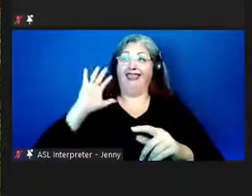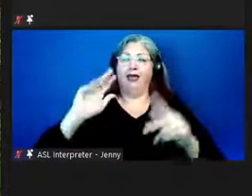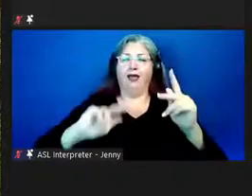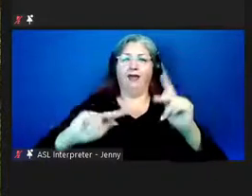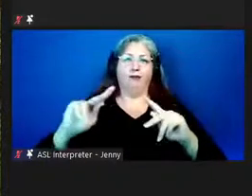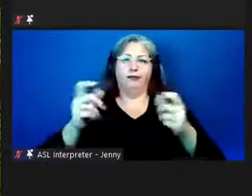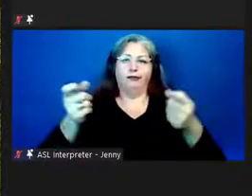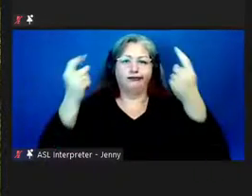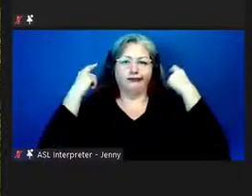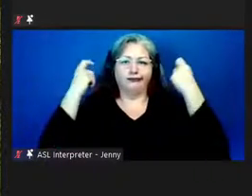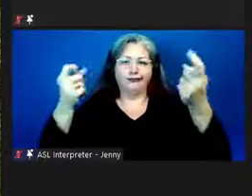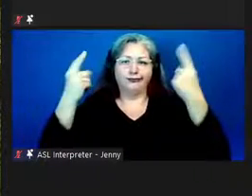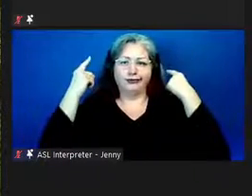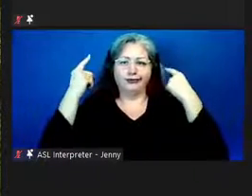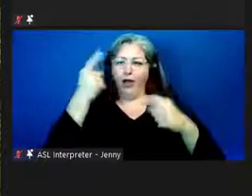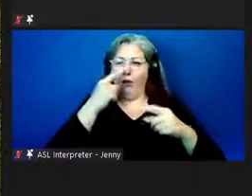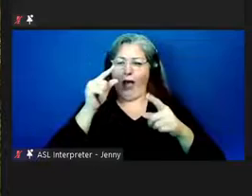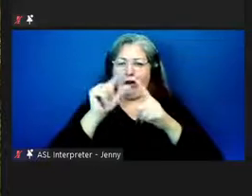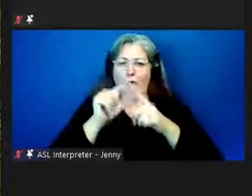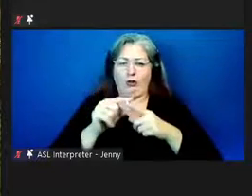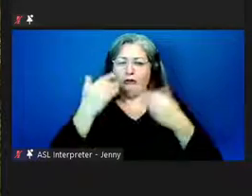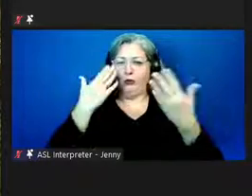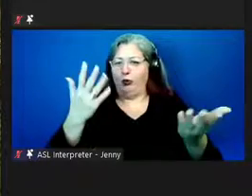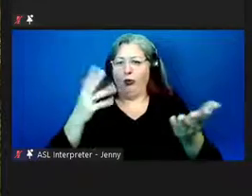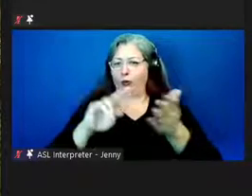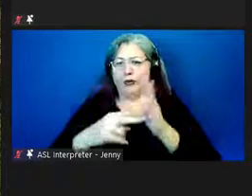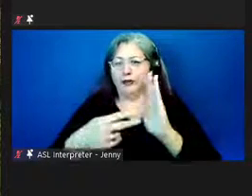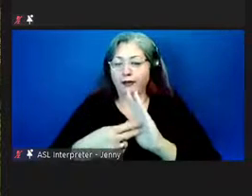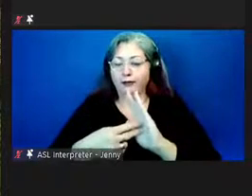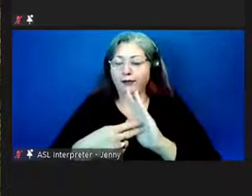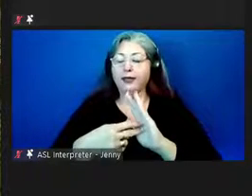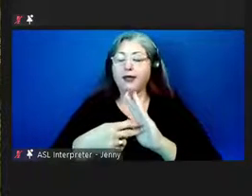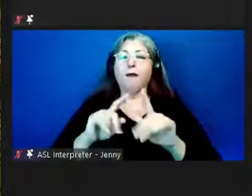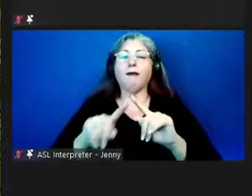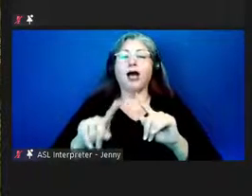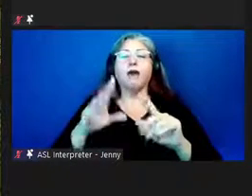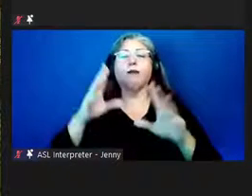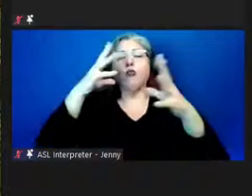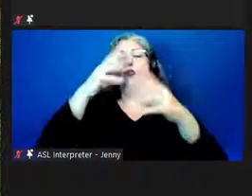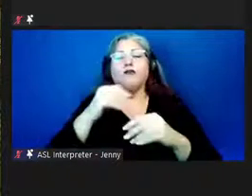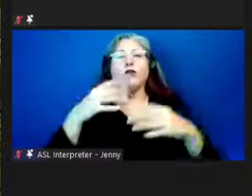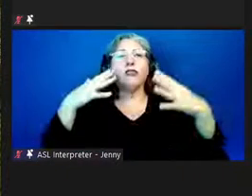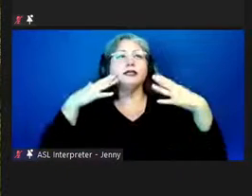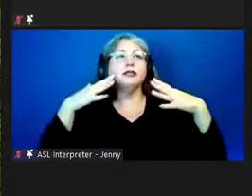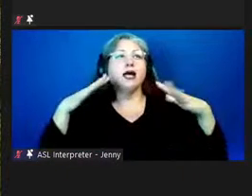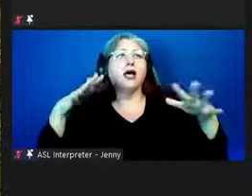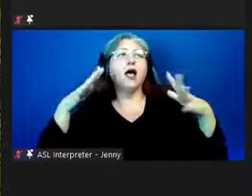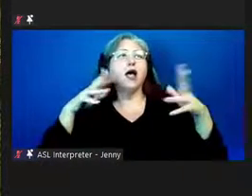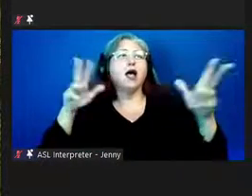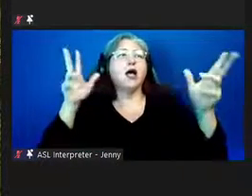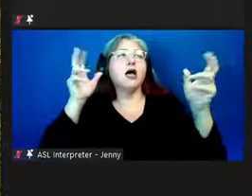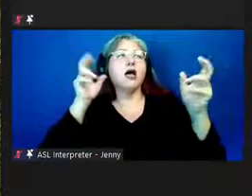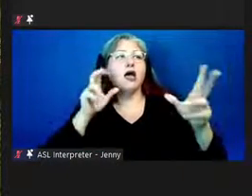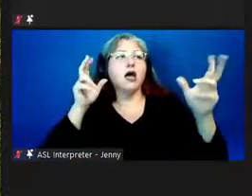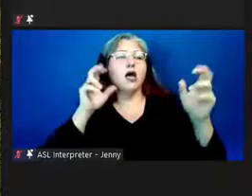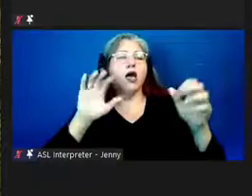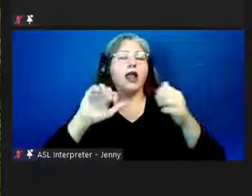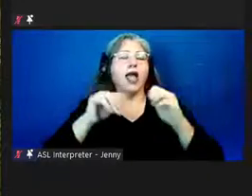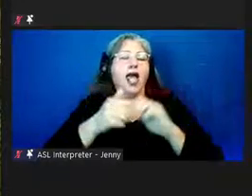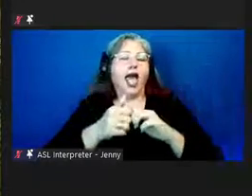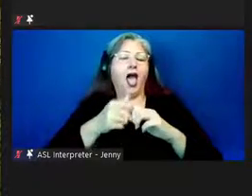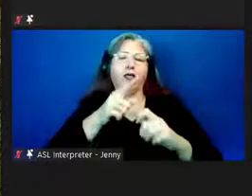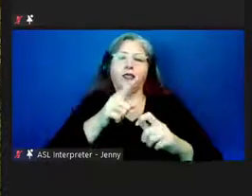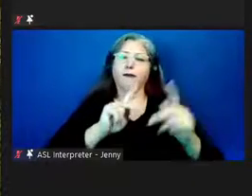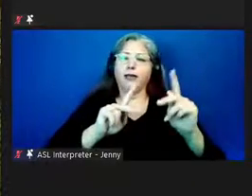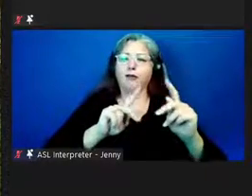what the hawaiian lyrics meant but it's the sound of it and the way it was being uh you know performed